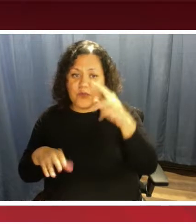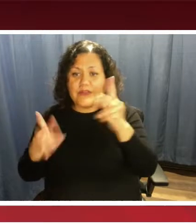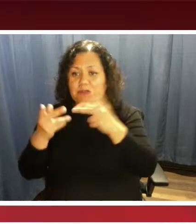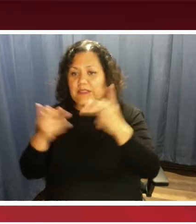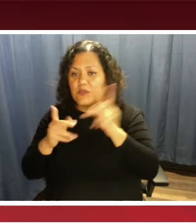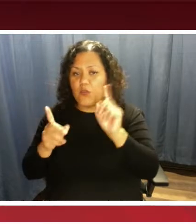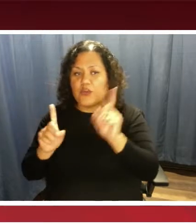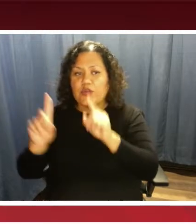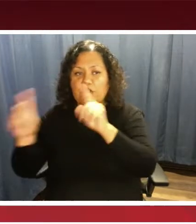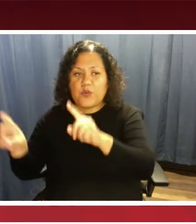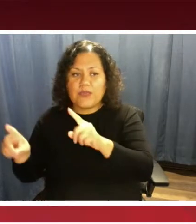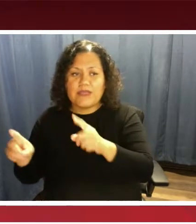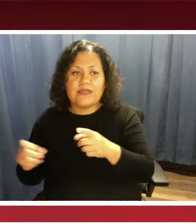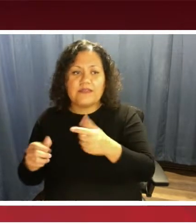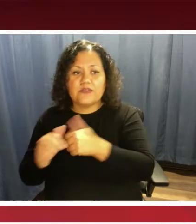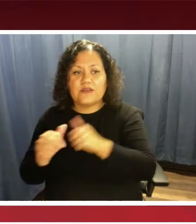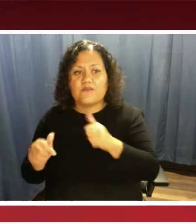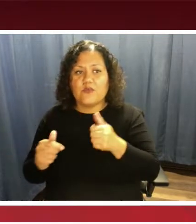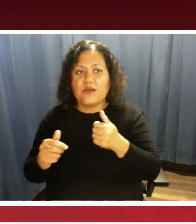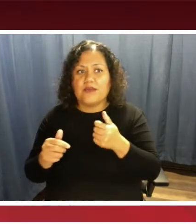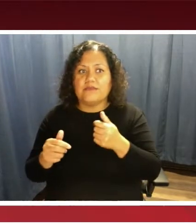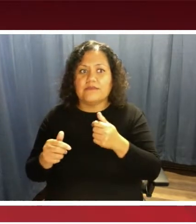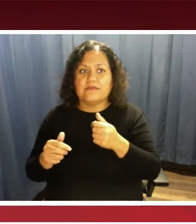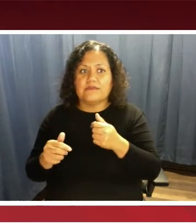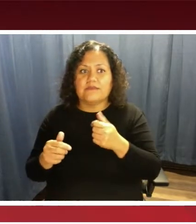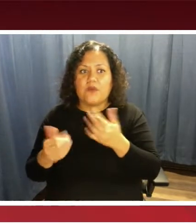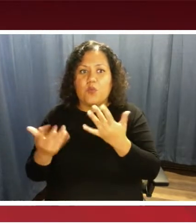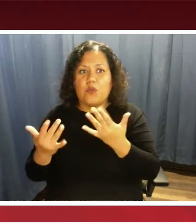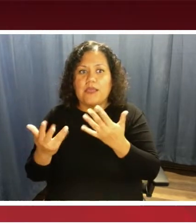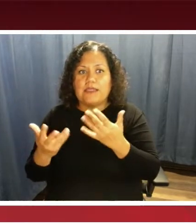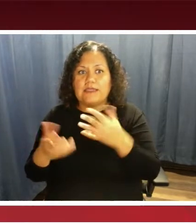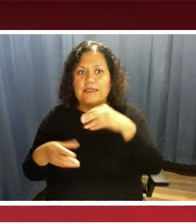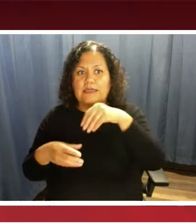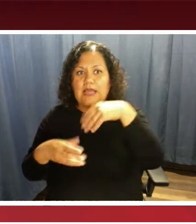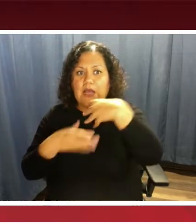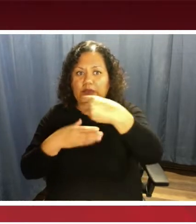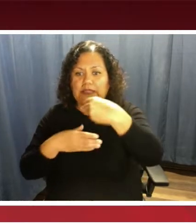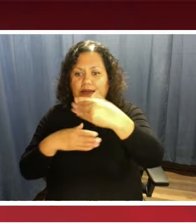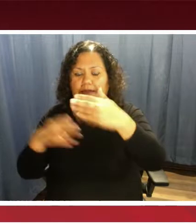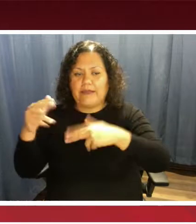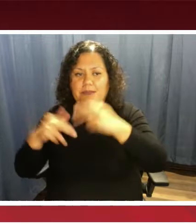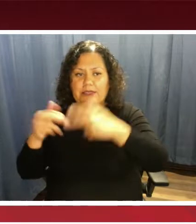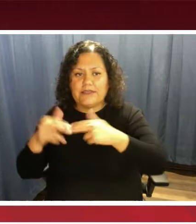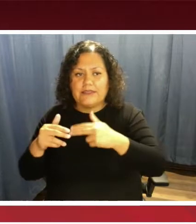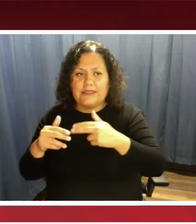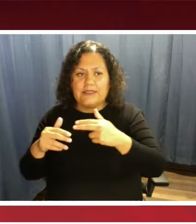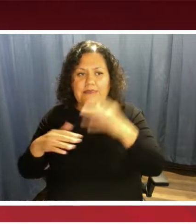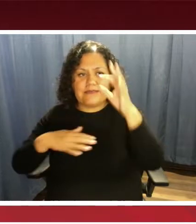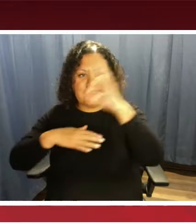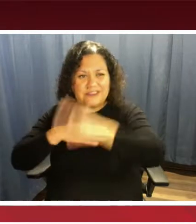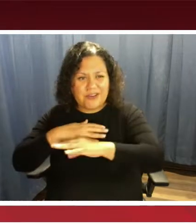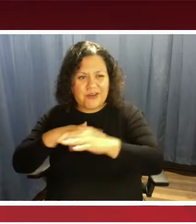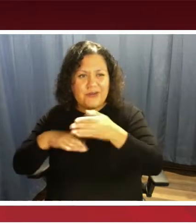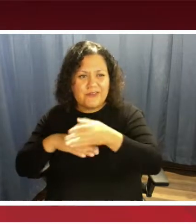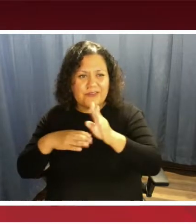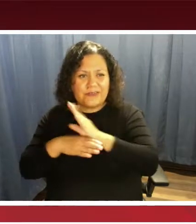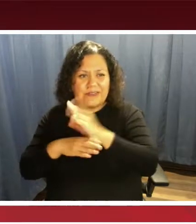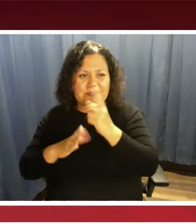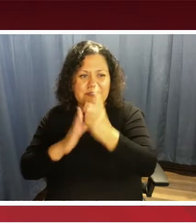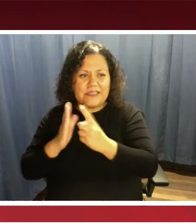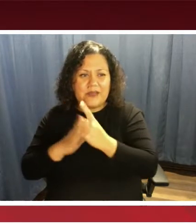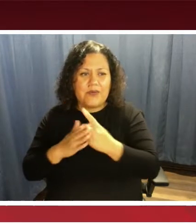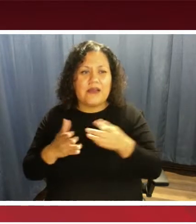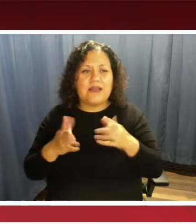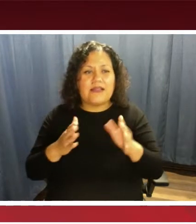outside the building before or after business hours. Allow extra time for the pickup and drop off of other riders